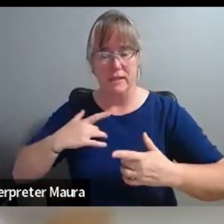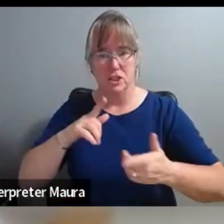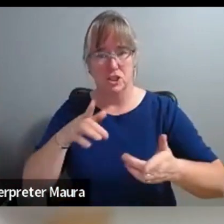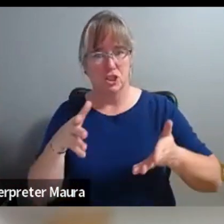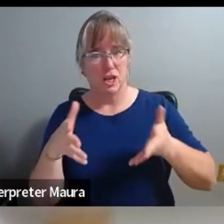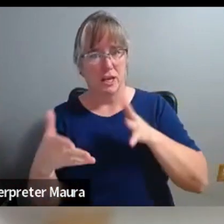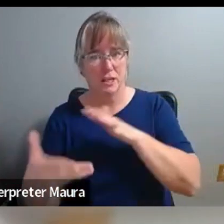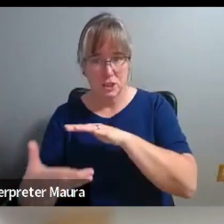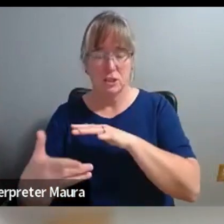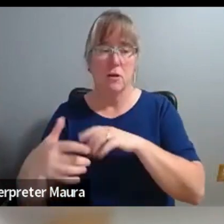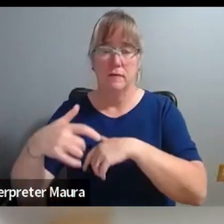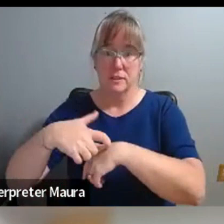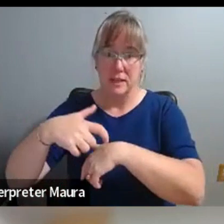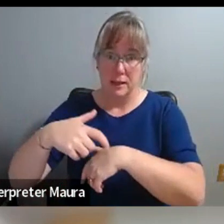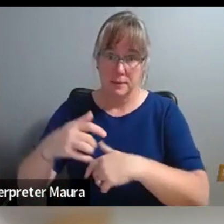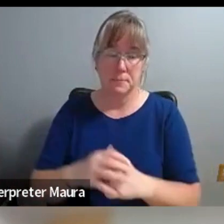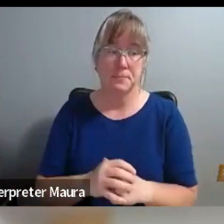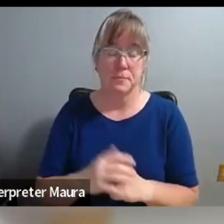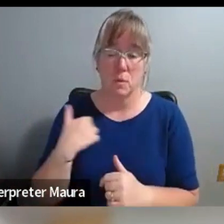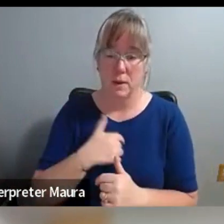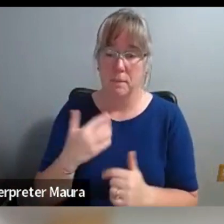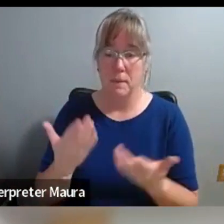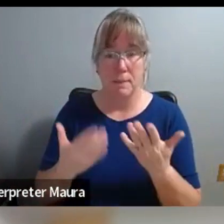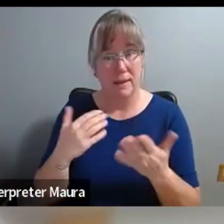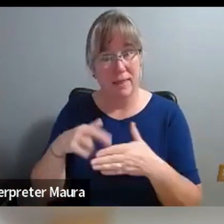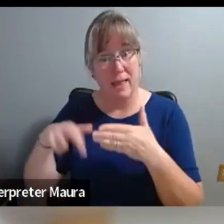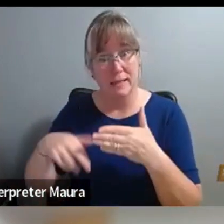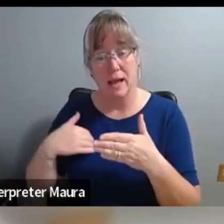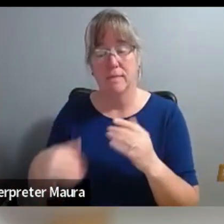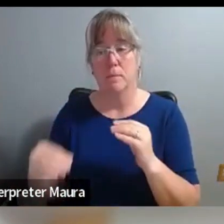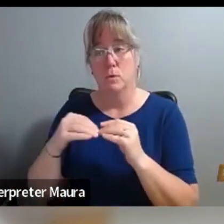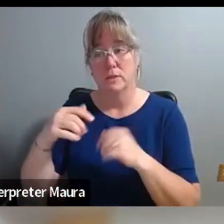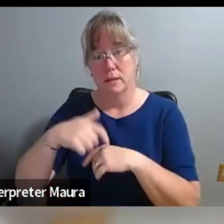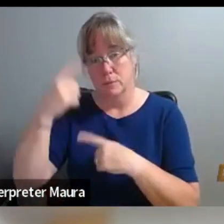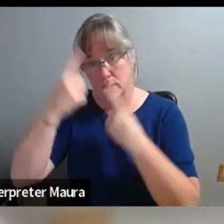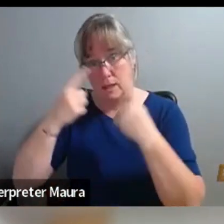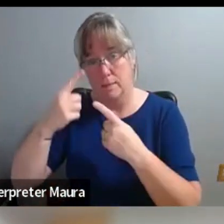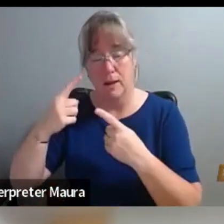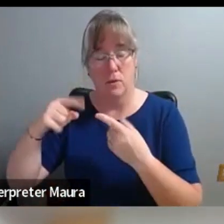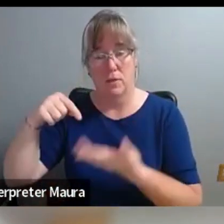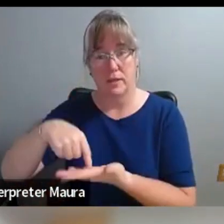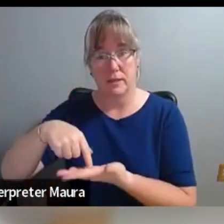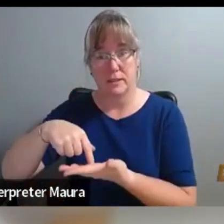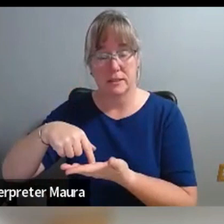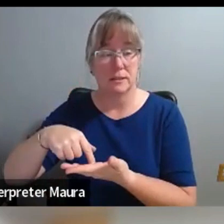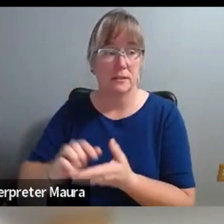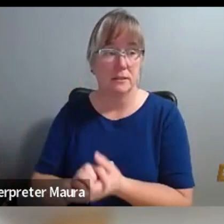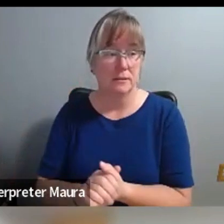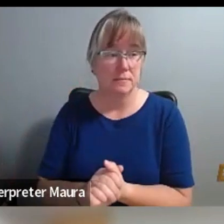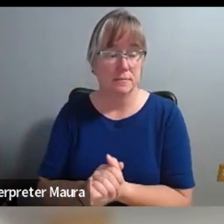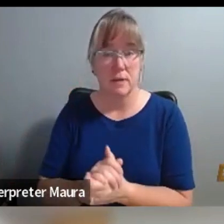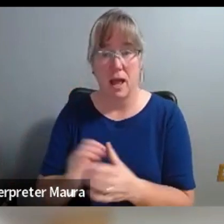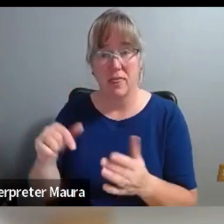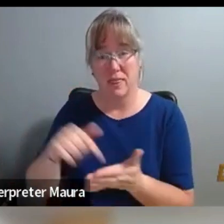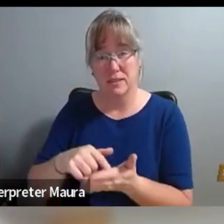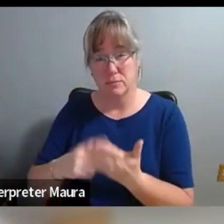having more time to think about and, um, um, this, uh, uh, uh, even a stronger, um, project